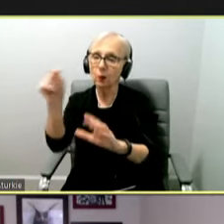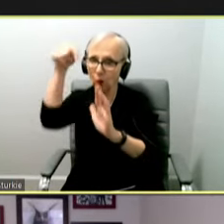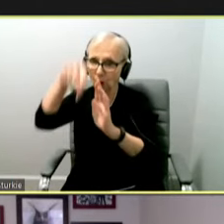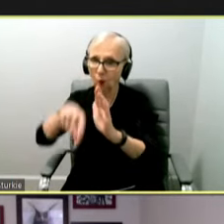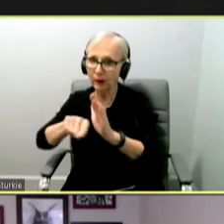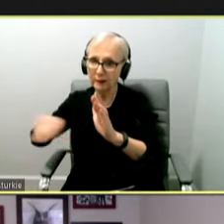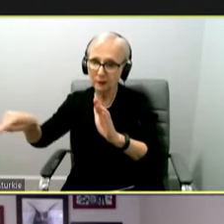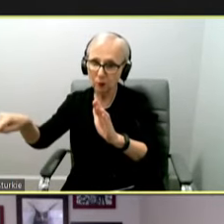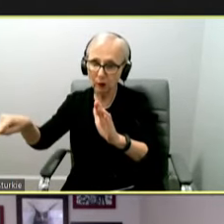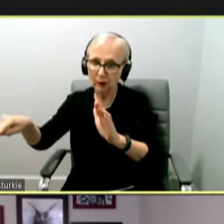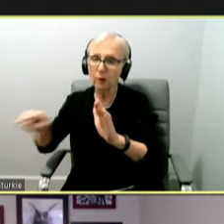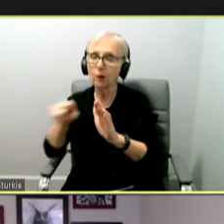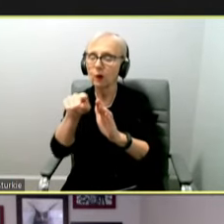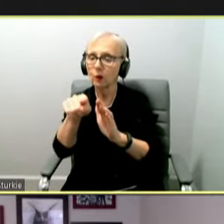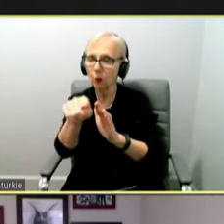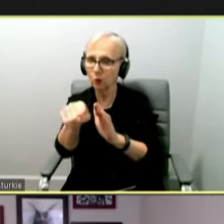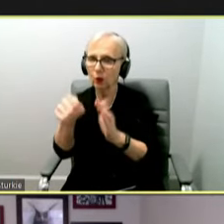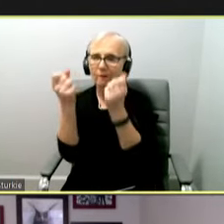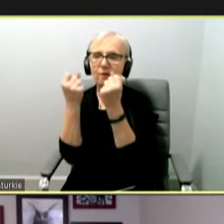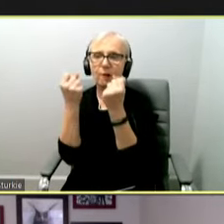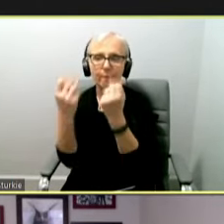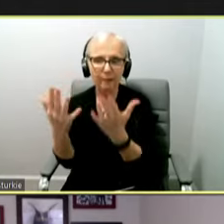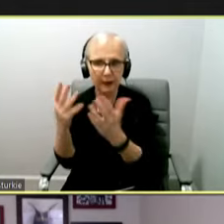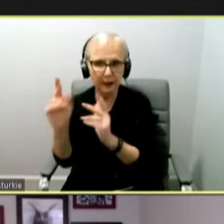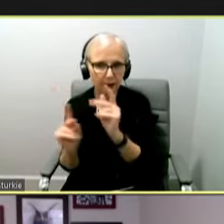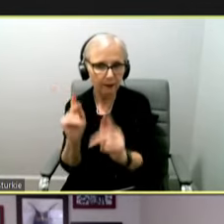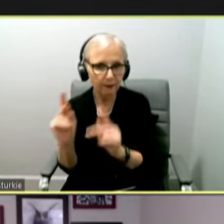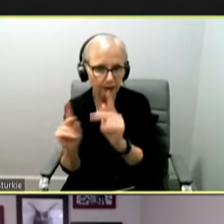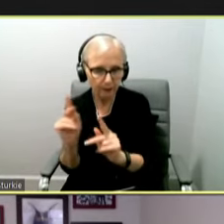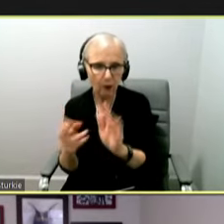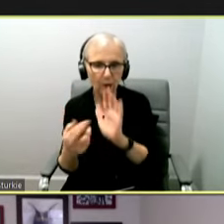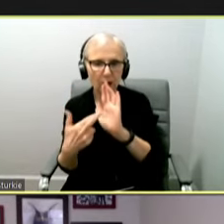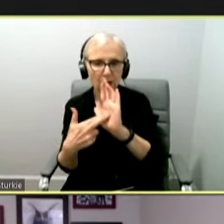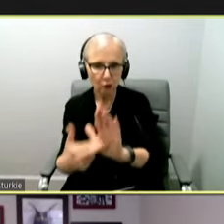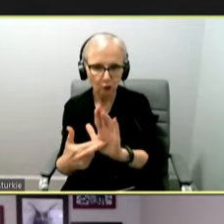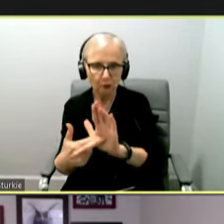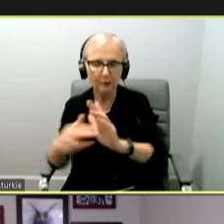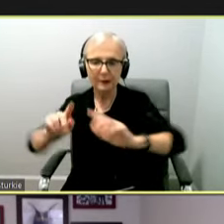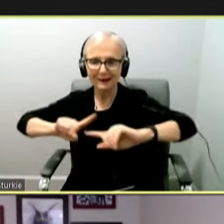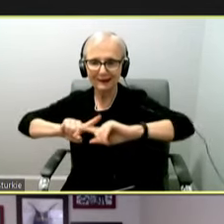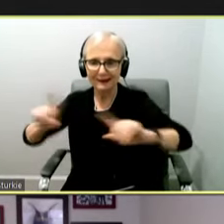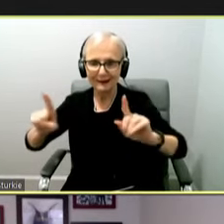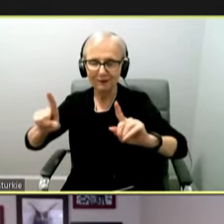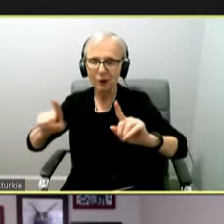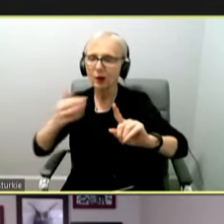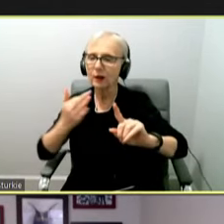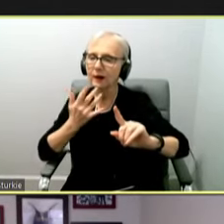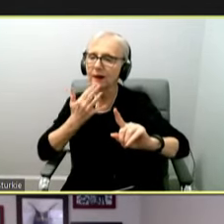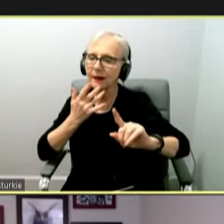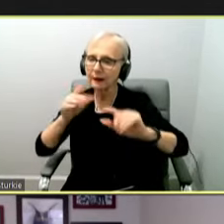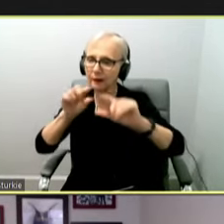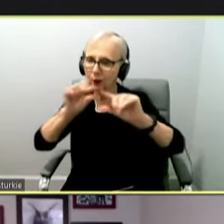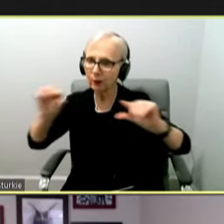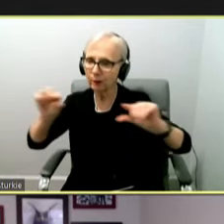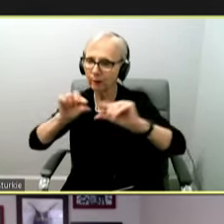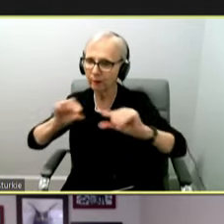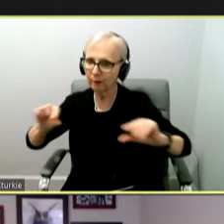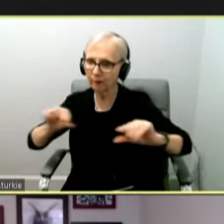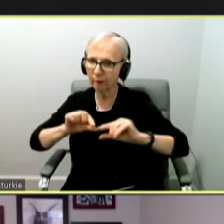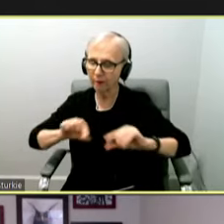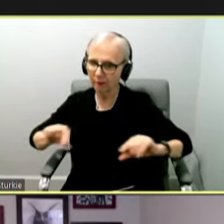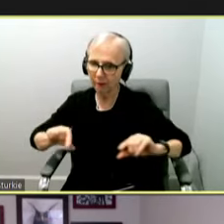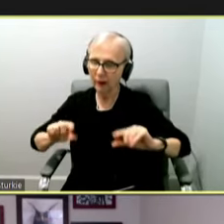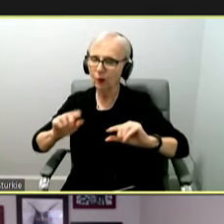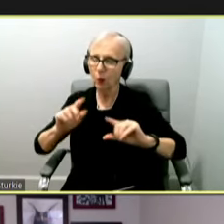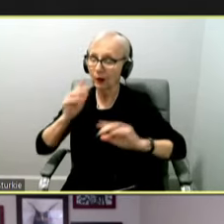pieces of the virus from many people, which is represented here on this figure by the different colored bars, allowing us to detect mutations